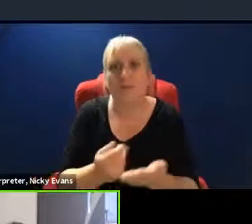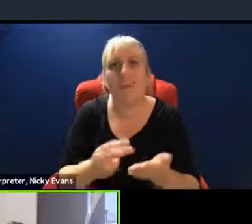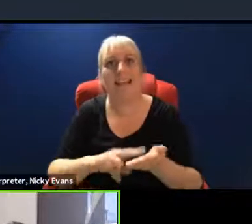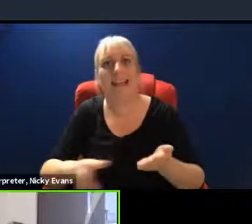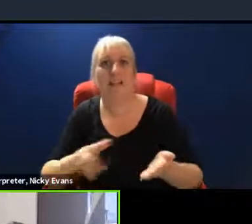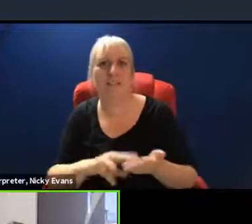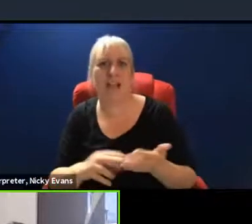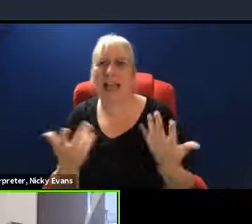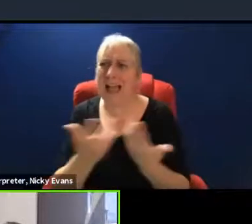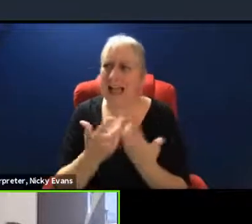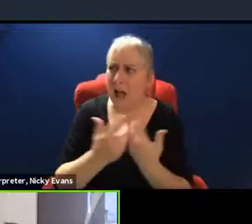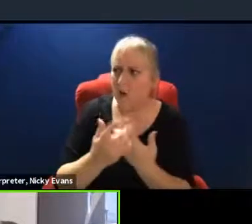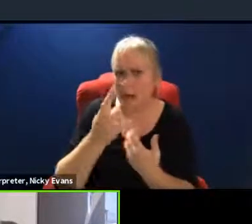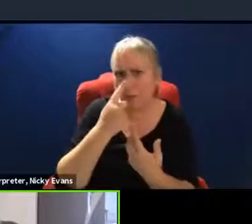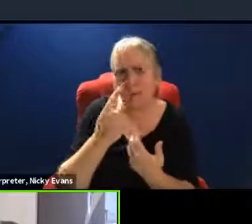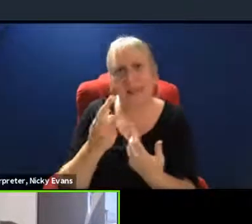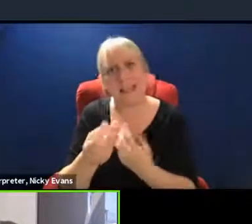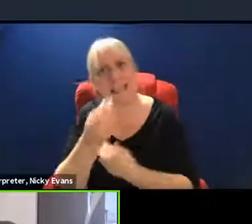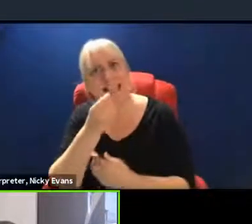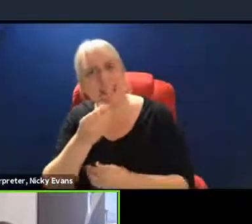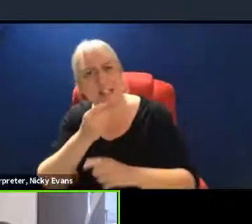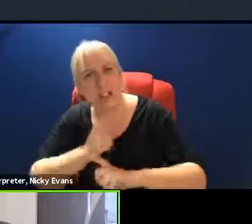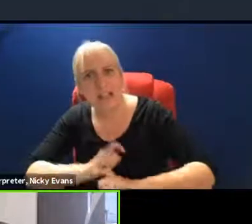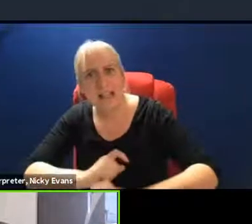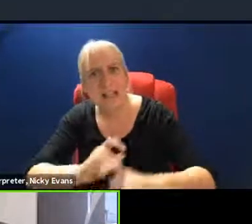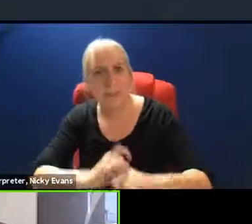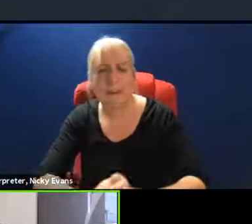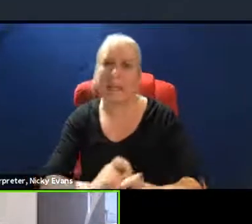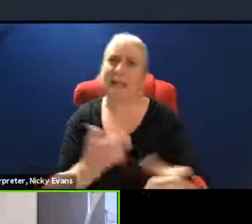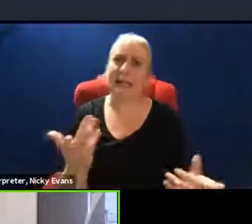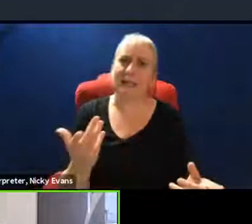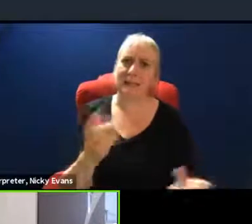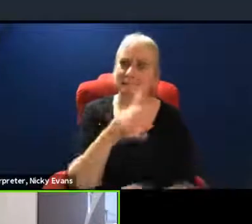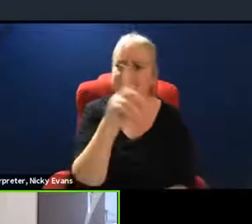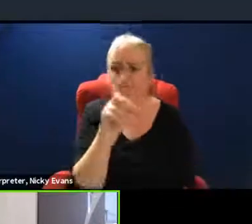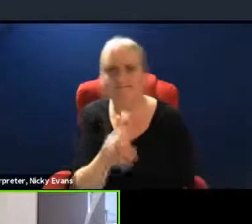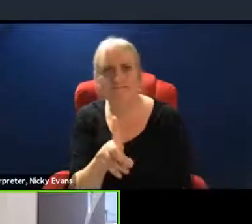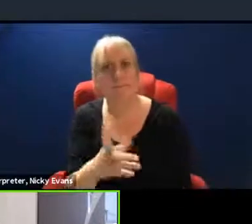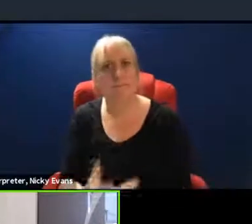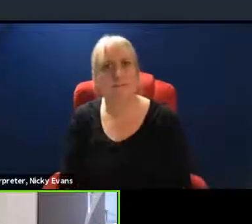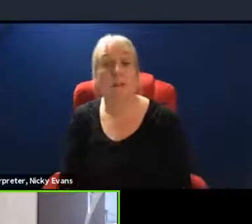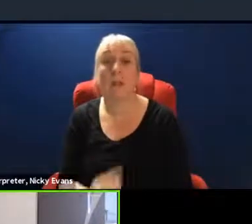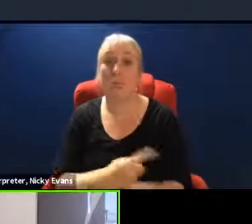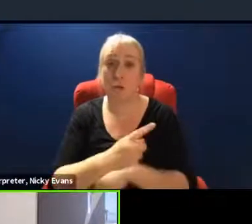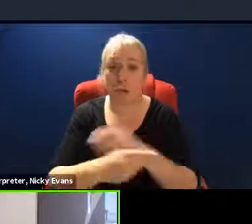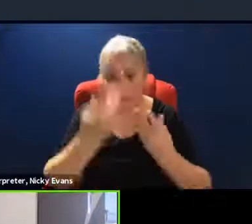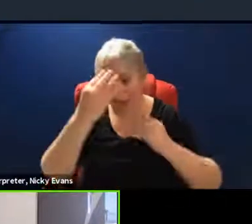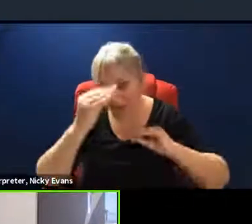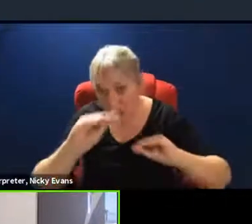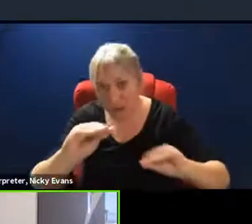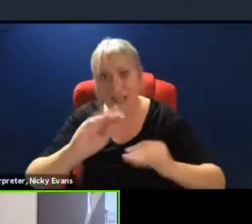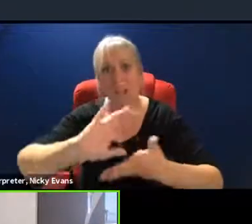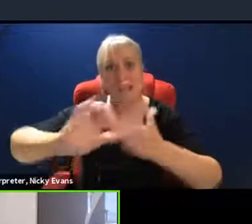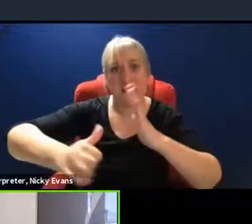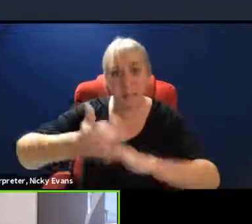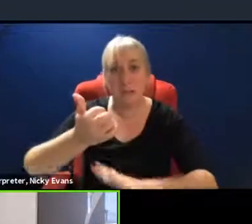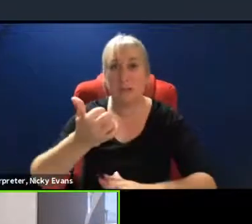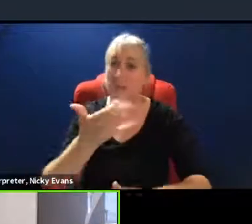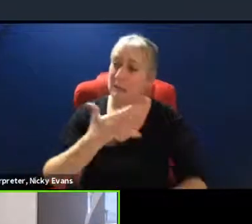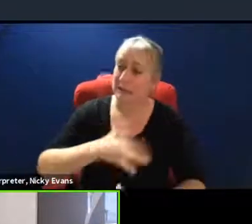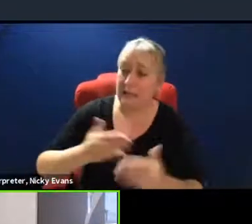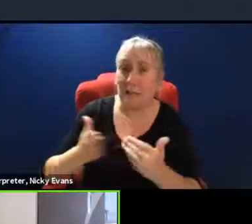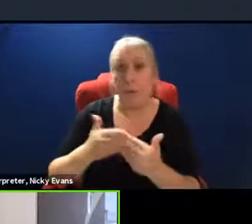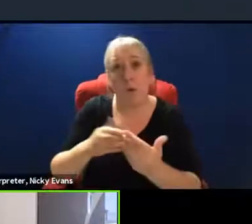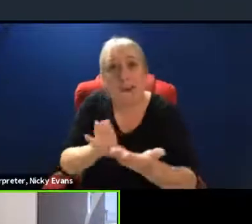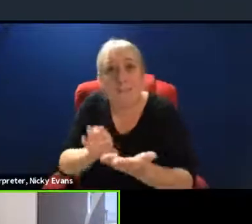sustainably? So when we talk about education and skills, we're talking about real investment in all those sectors of the economy